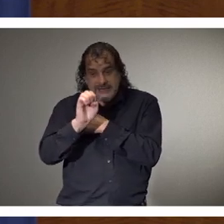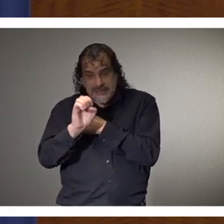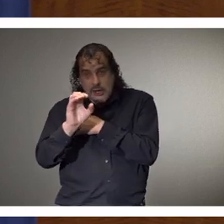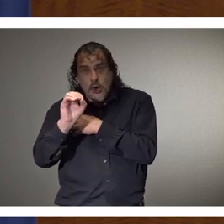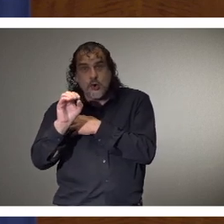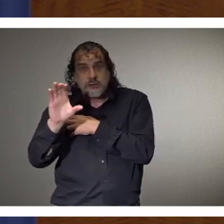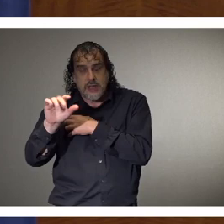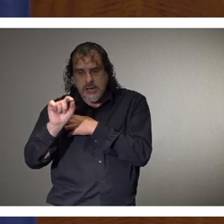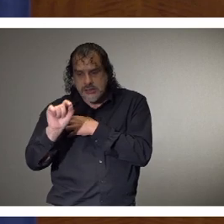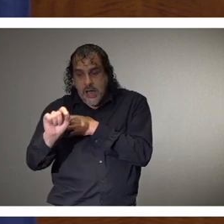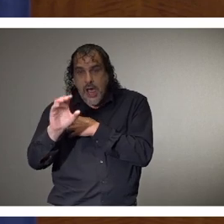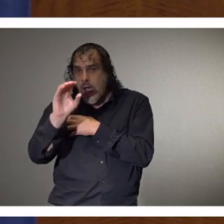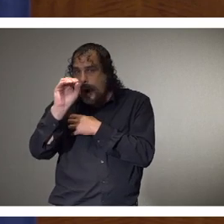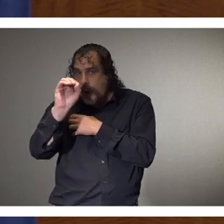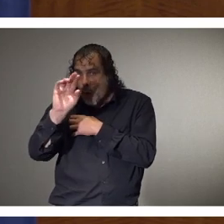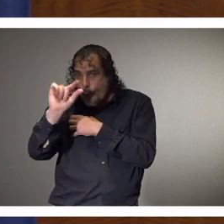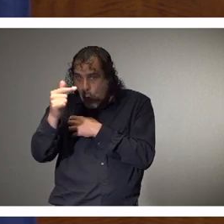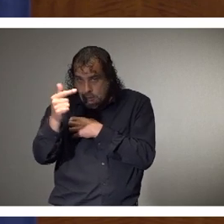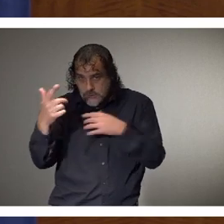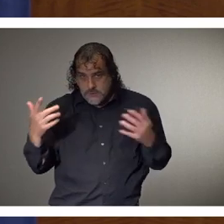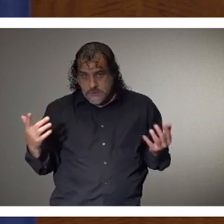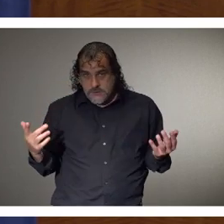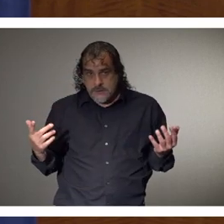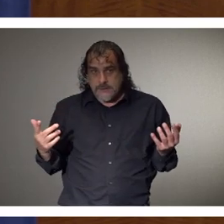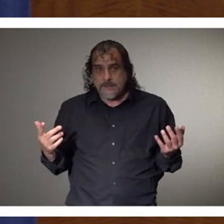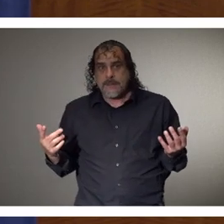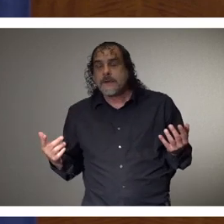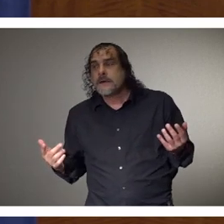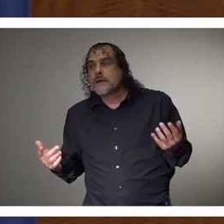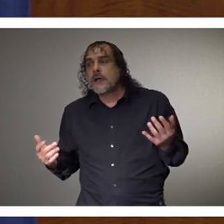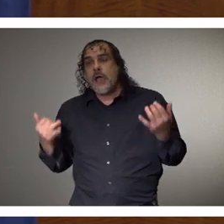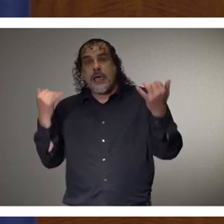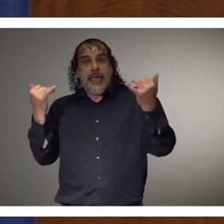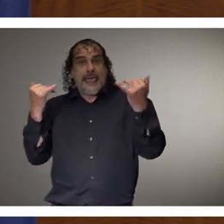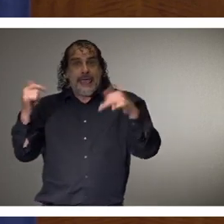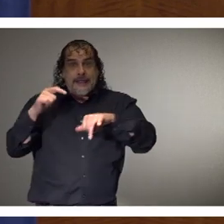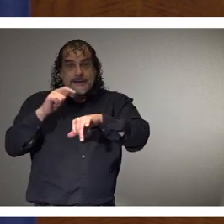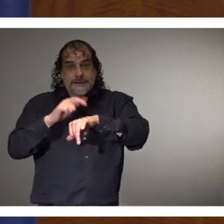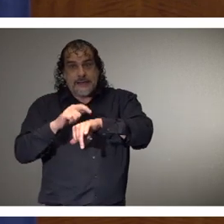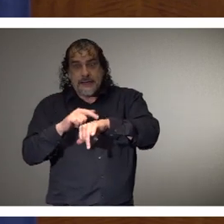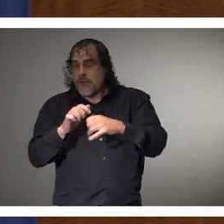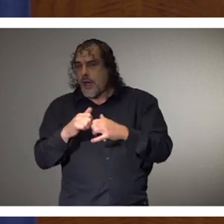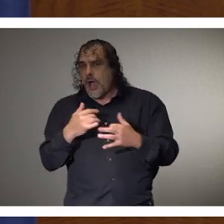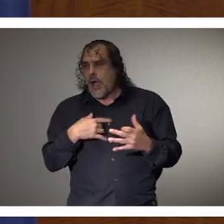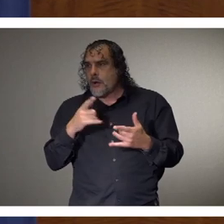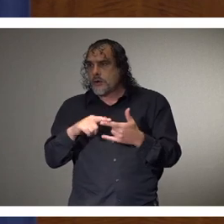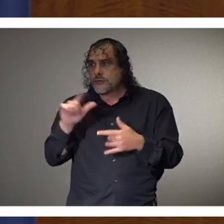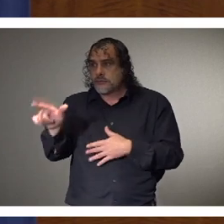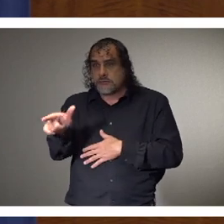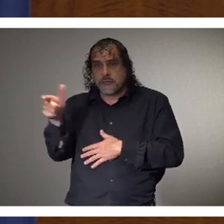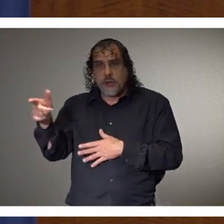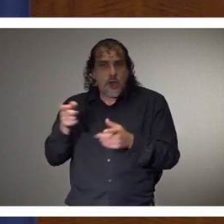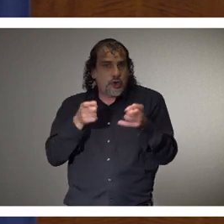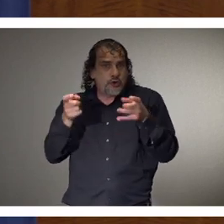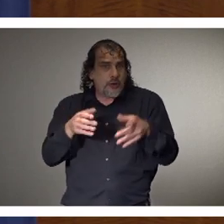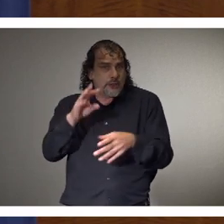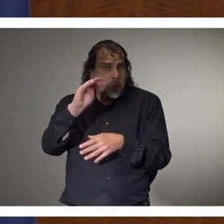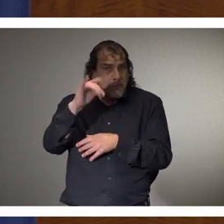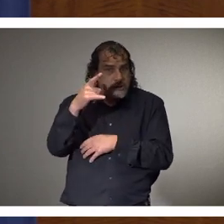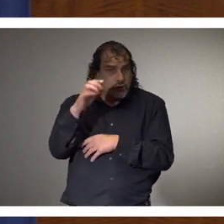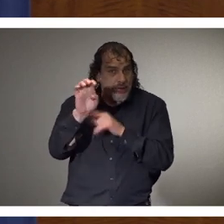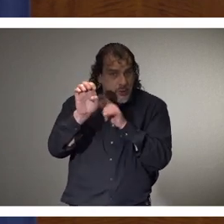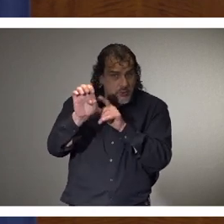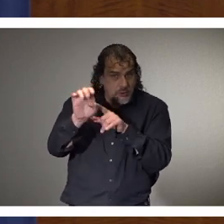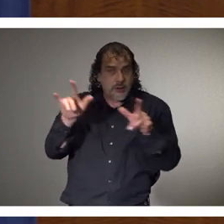msbeoc.org. At this time, I want to turn it over to Director Michelle to offer a few more